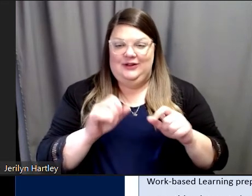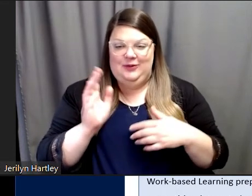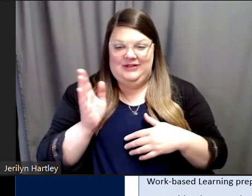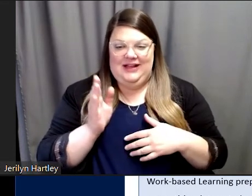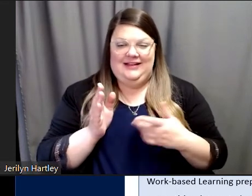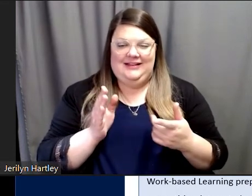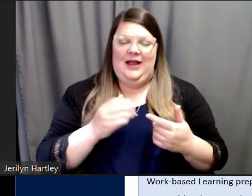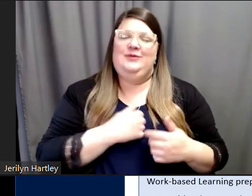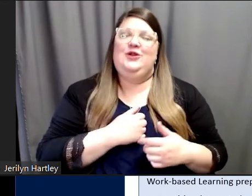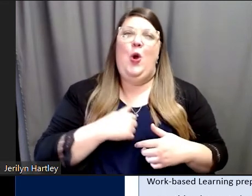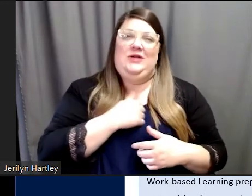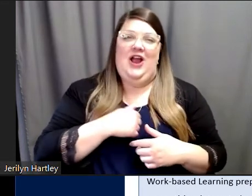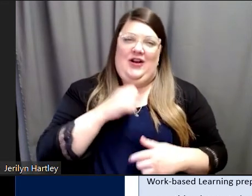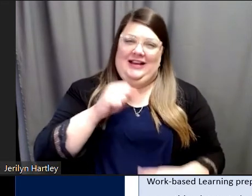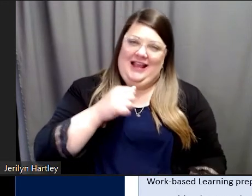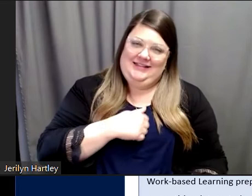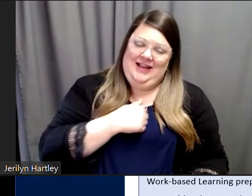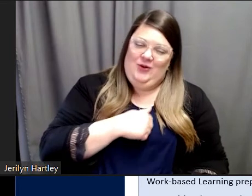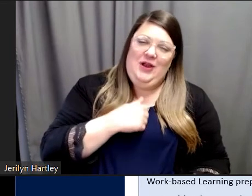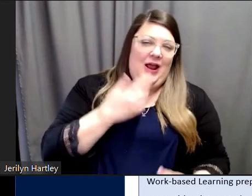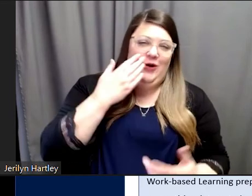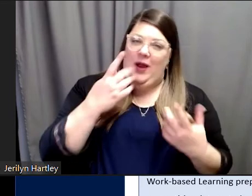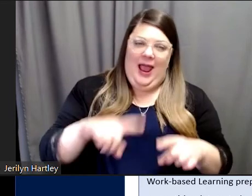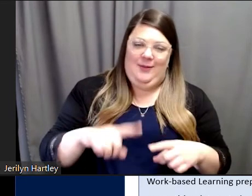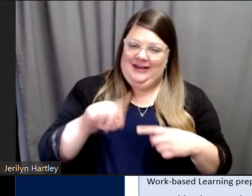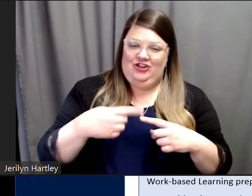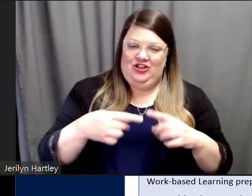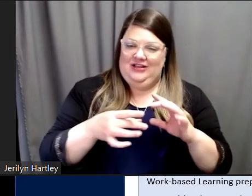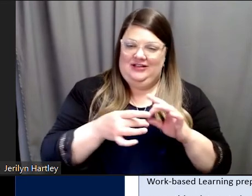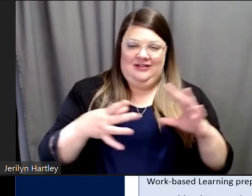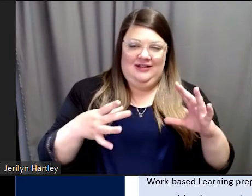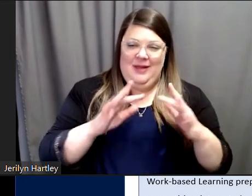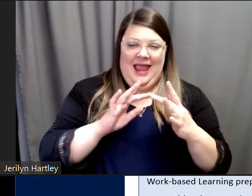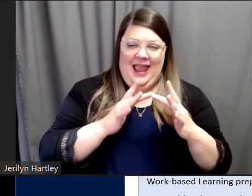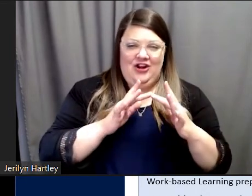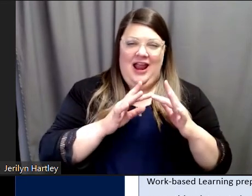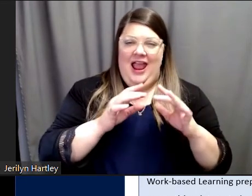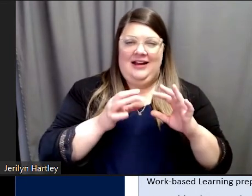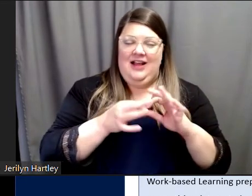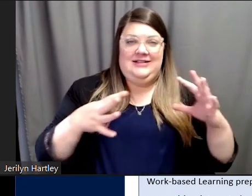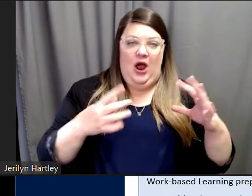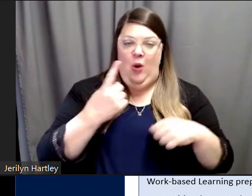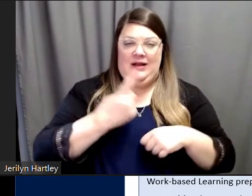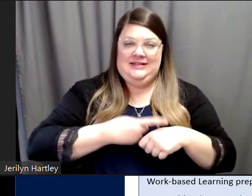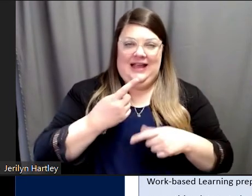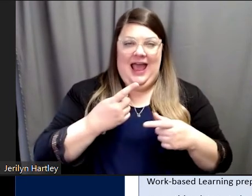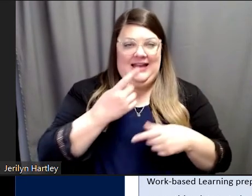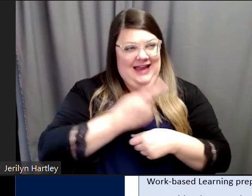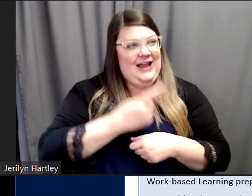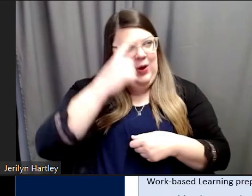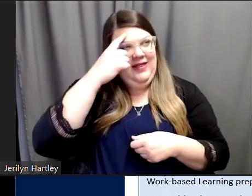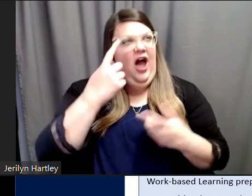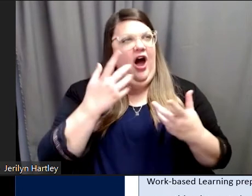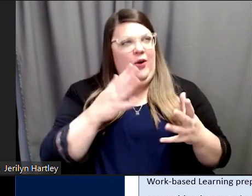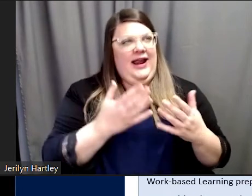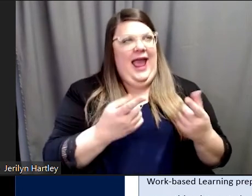I am so sorry. I don't know what happened. just my Internet cuts out about once a day, but it already happened this morning, so I thought it would not happen this